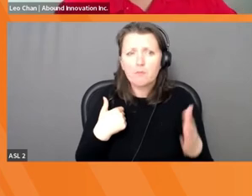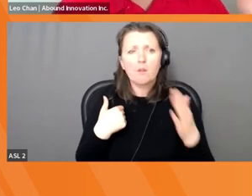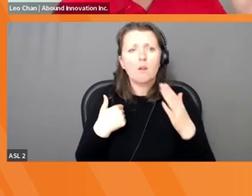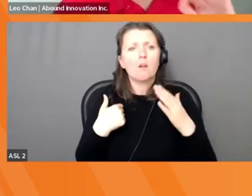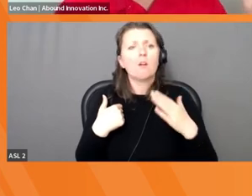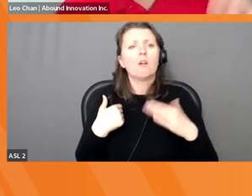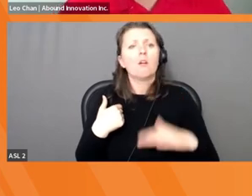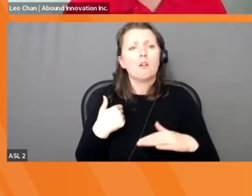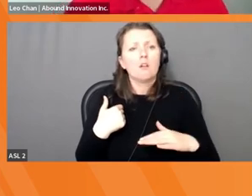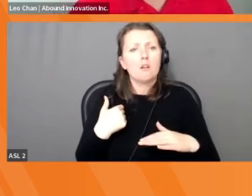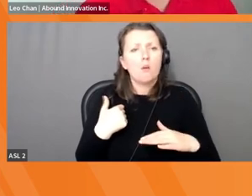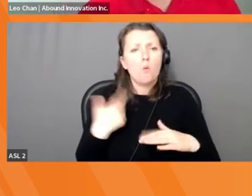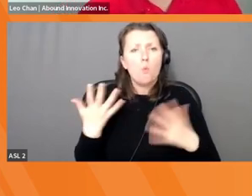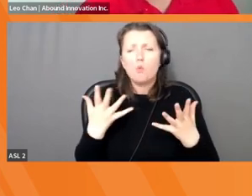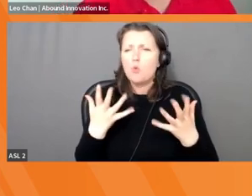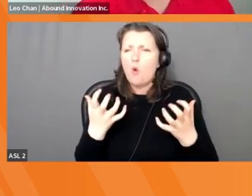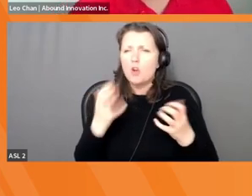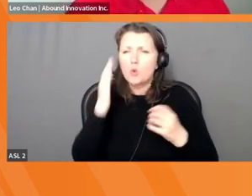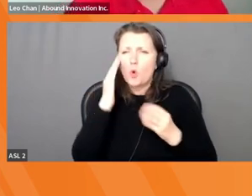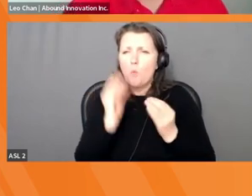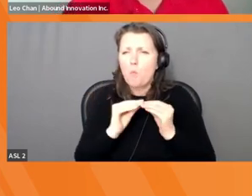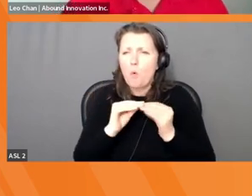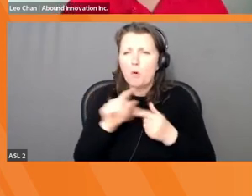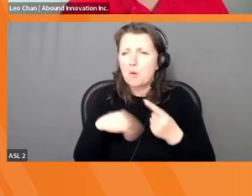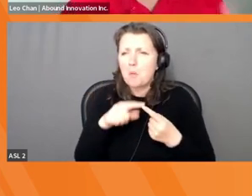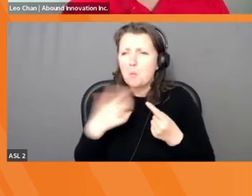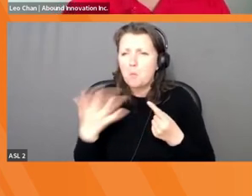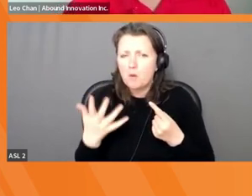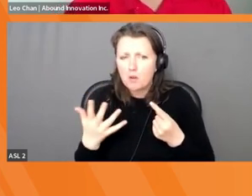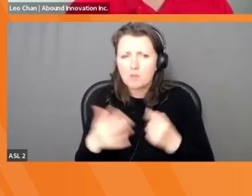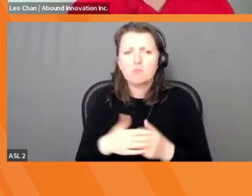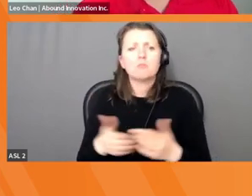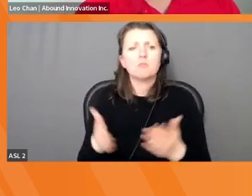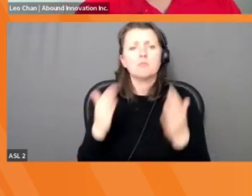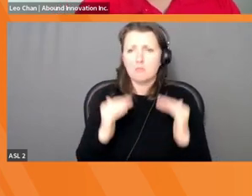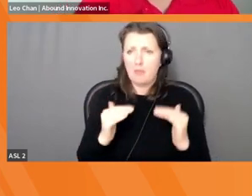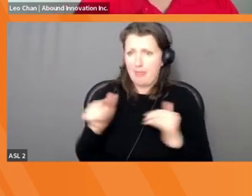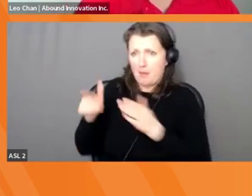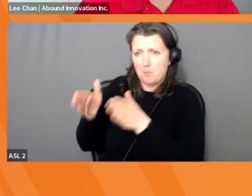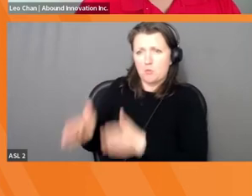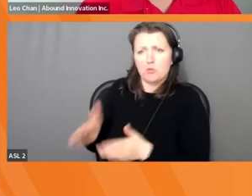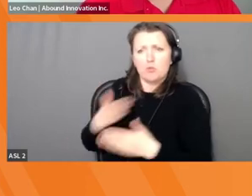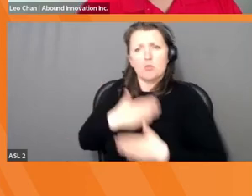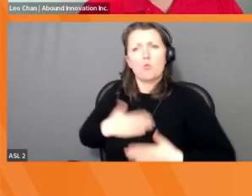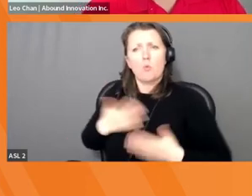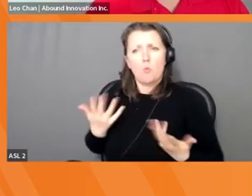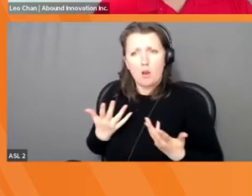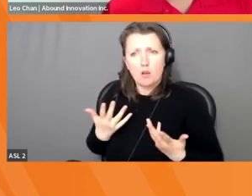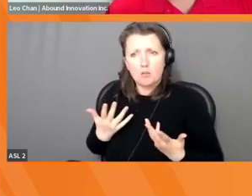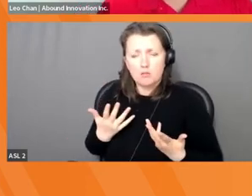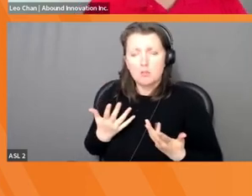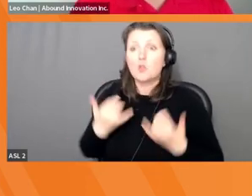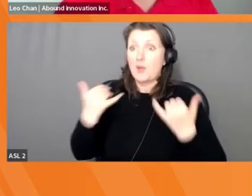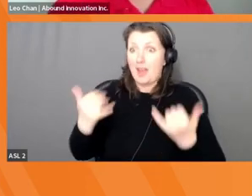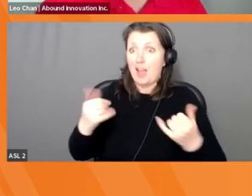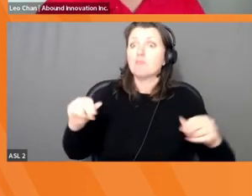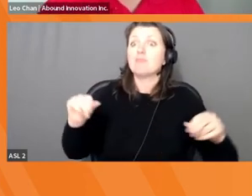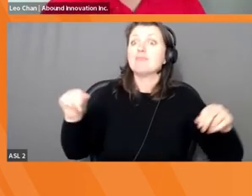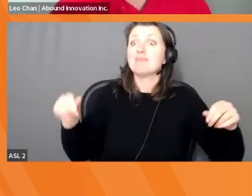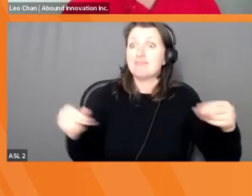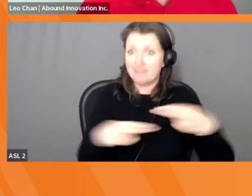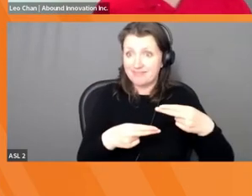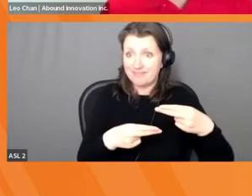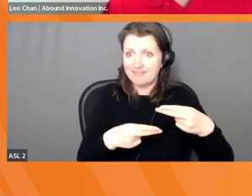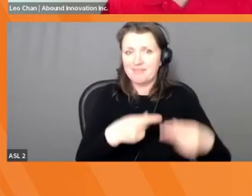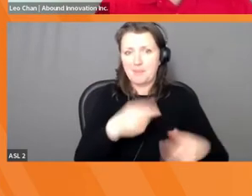you're watching, you can take some notes, I'm gonna give you a few minutes to do this, I want you to see what you observe in the next photo. Okay, so here it